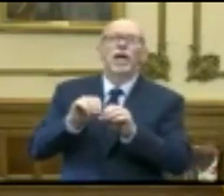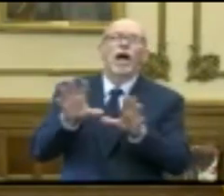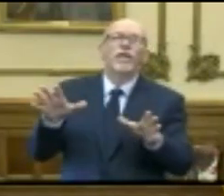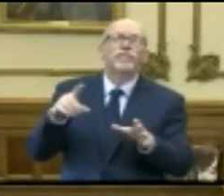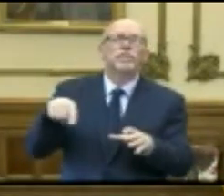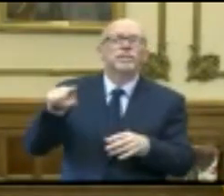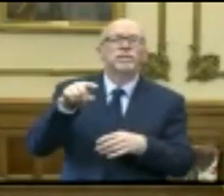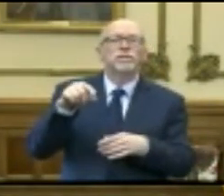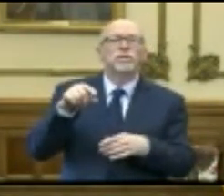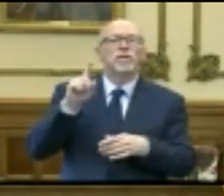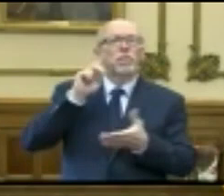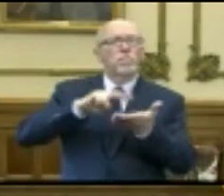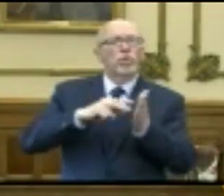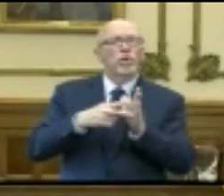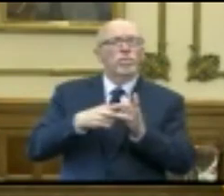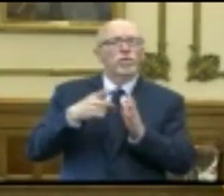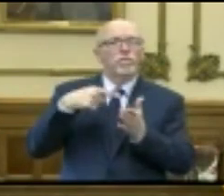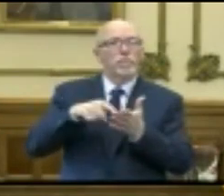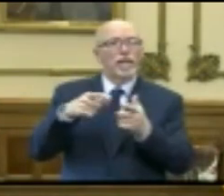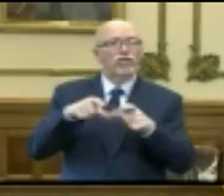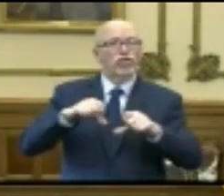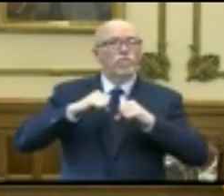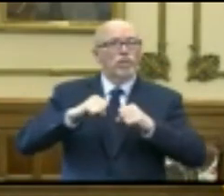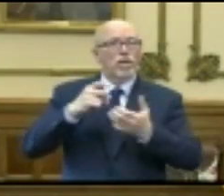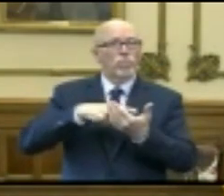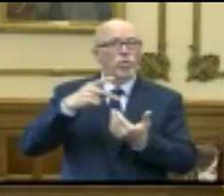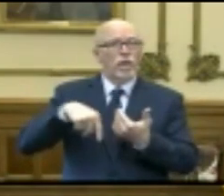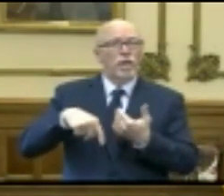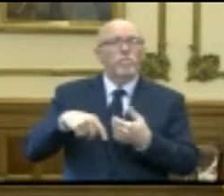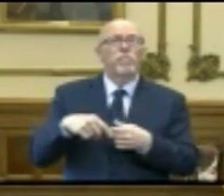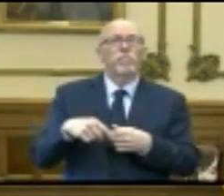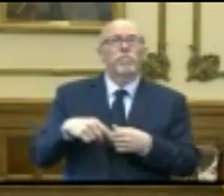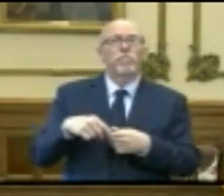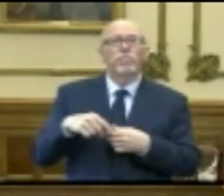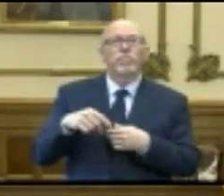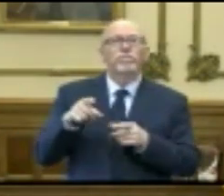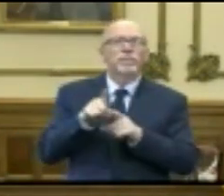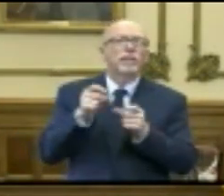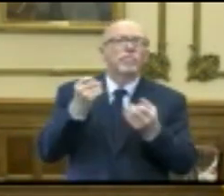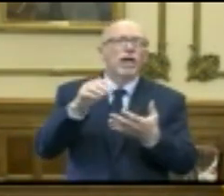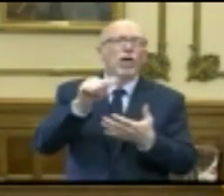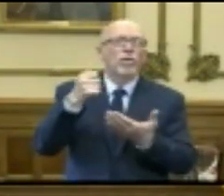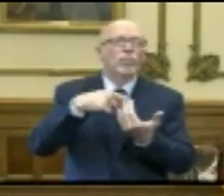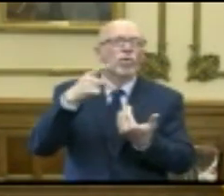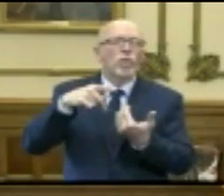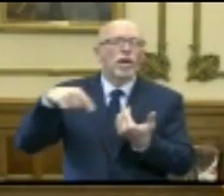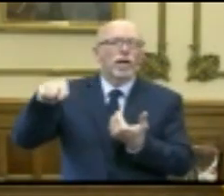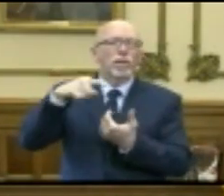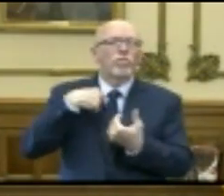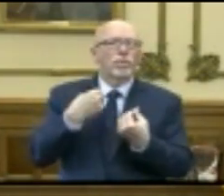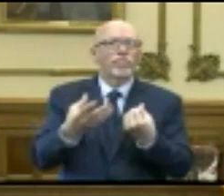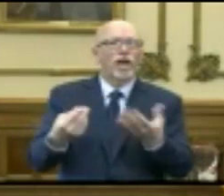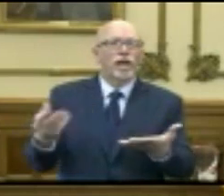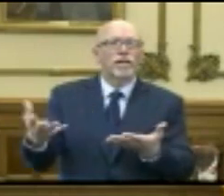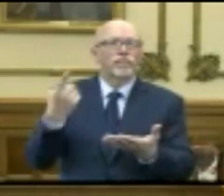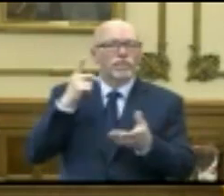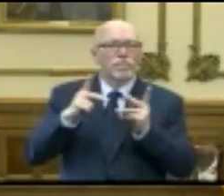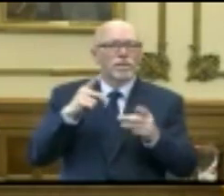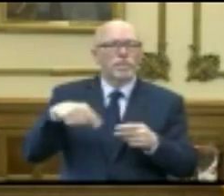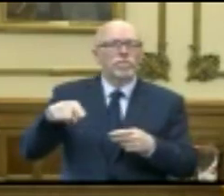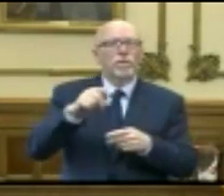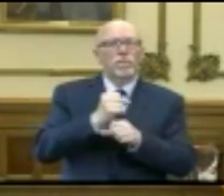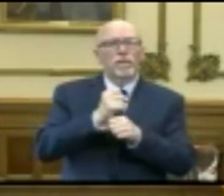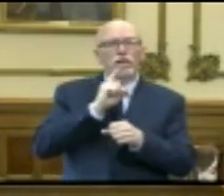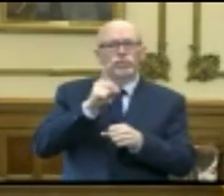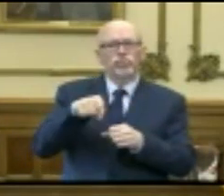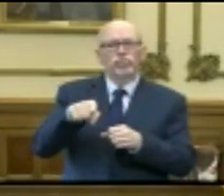the purpose of the Paycheck Protection Program, and as with so many of these other programs that we're providing to individuals, is